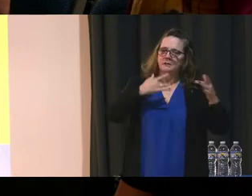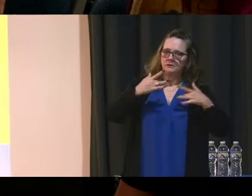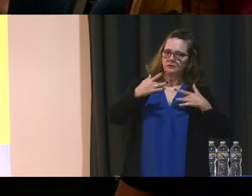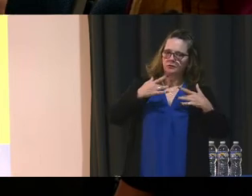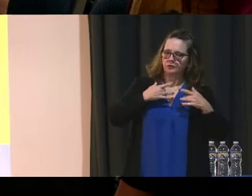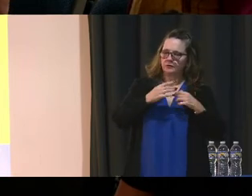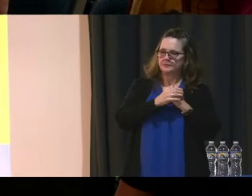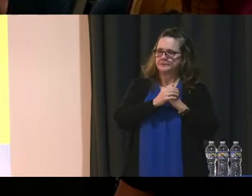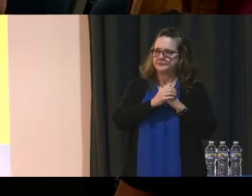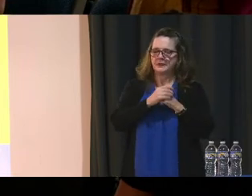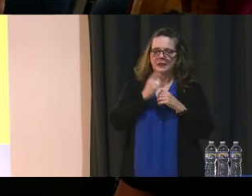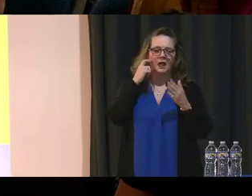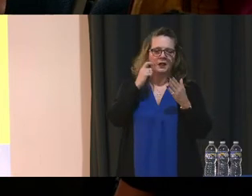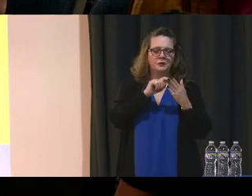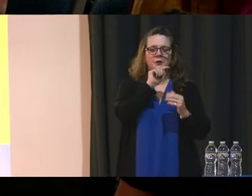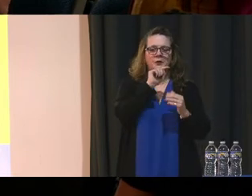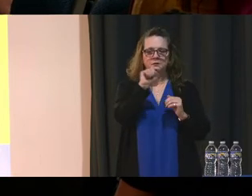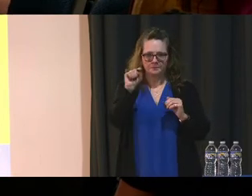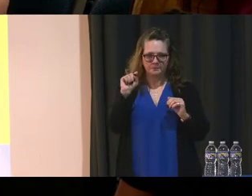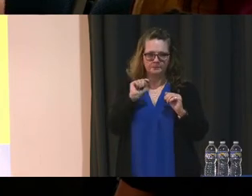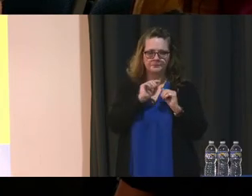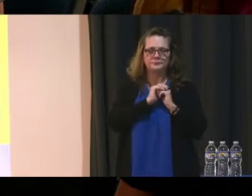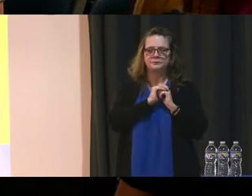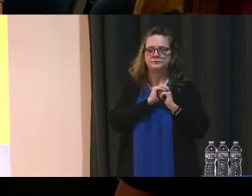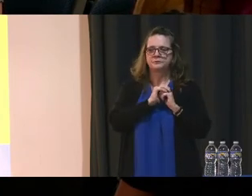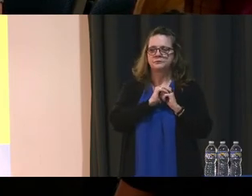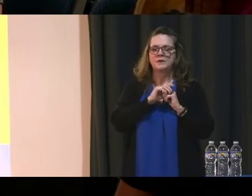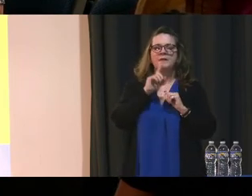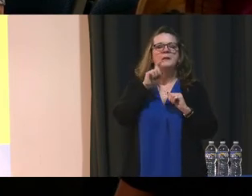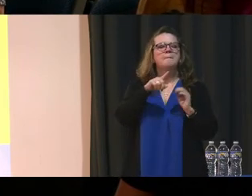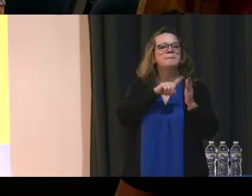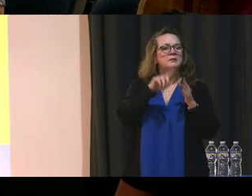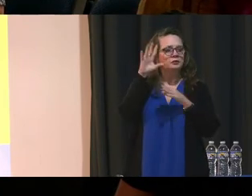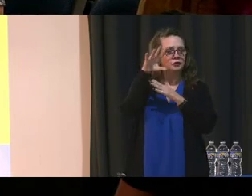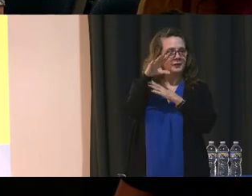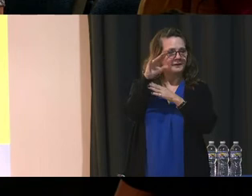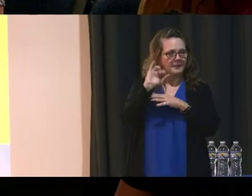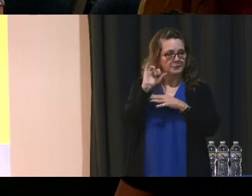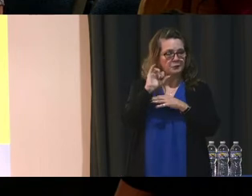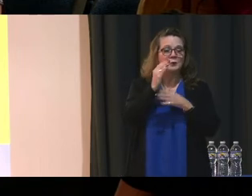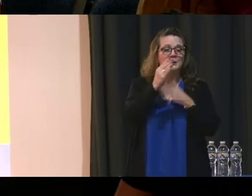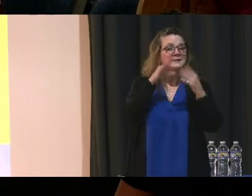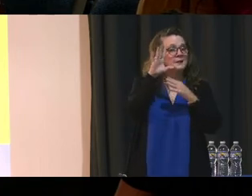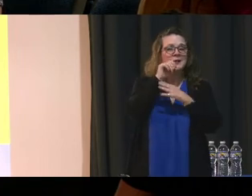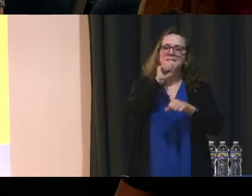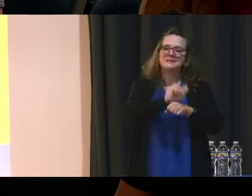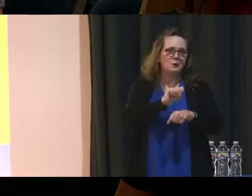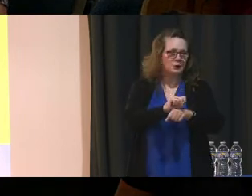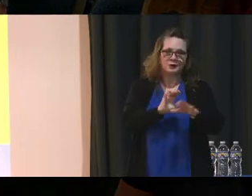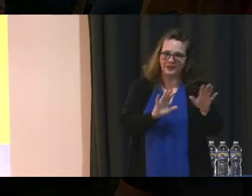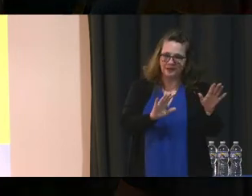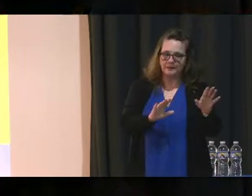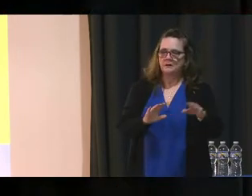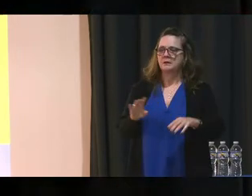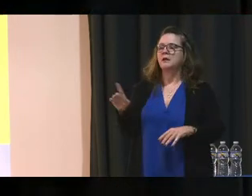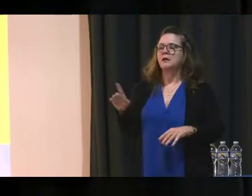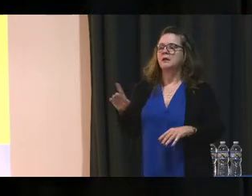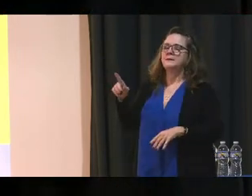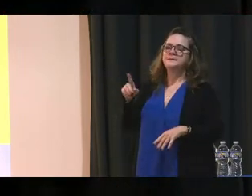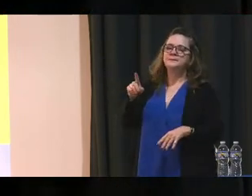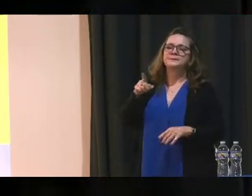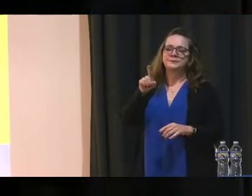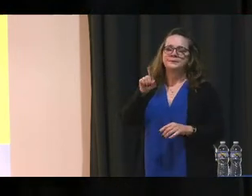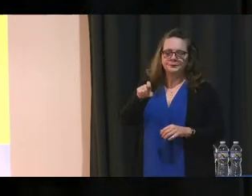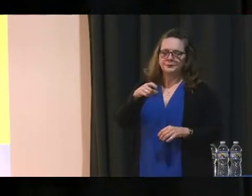have that I notice it. And they need to check the cameras. Some of the cameras are not working. And I would completely agree. Earlier when I